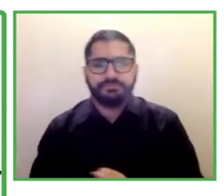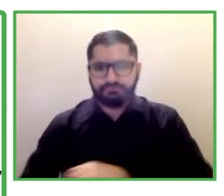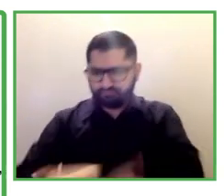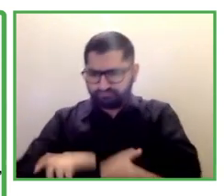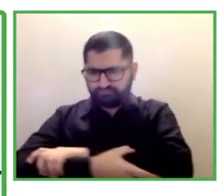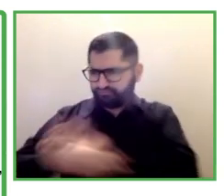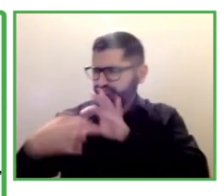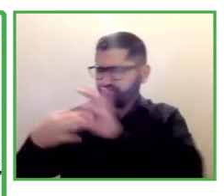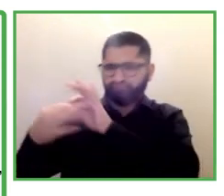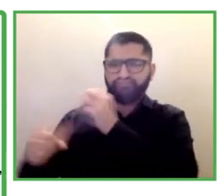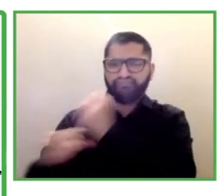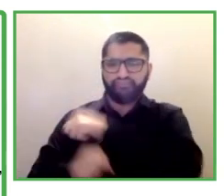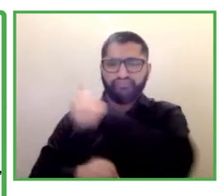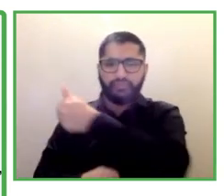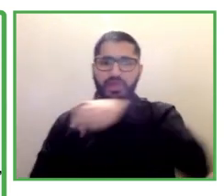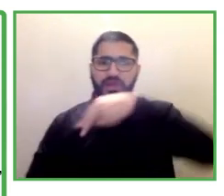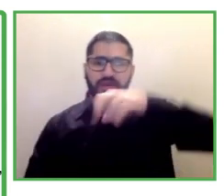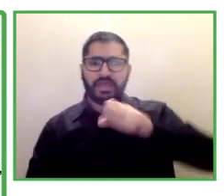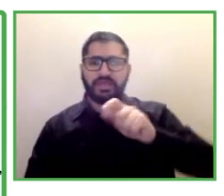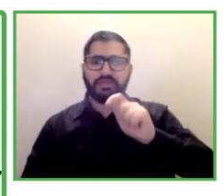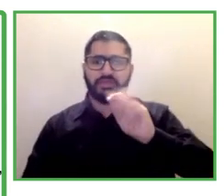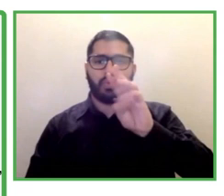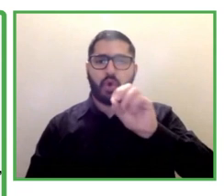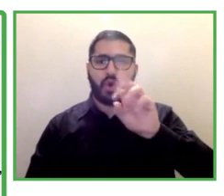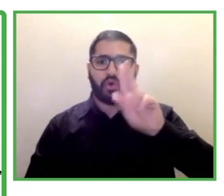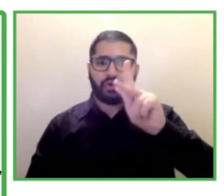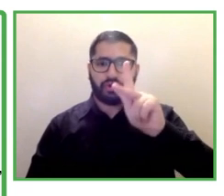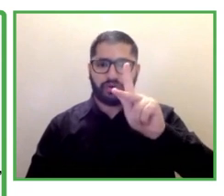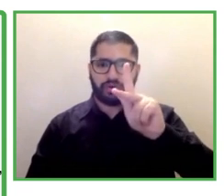opened the door for Job Path throughout our province.